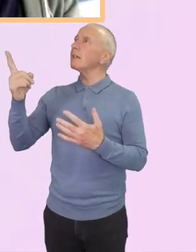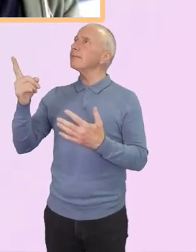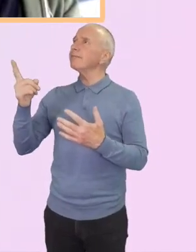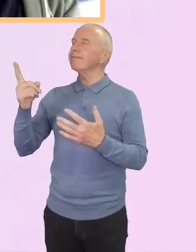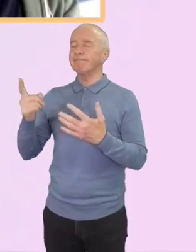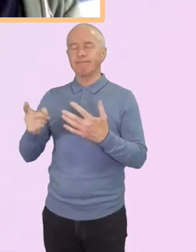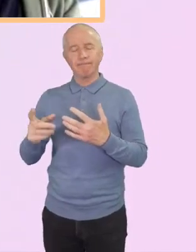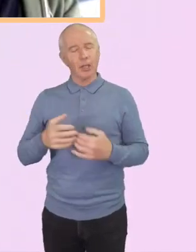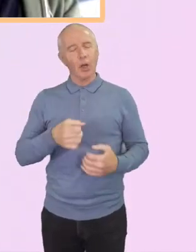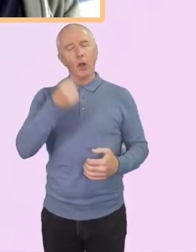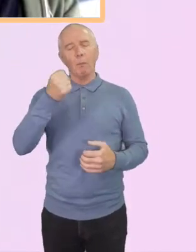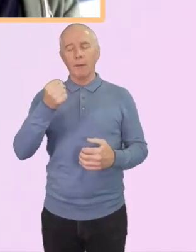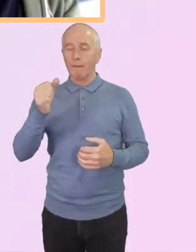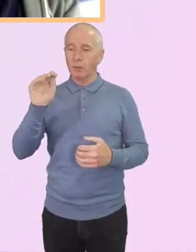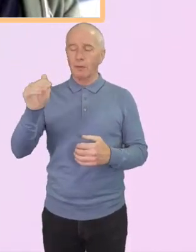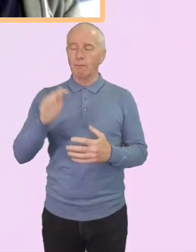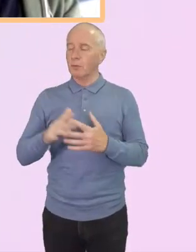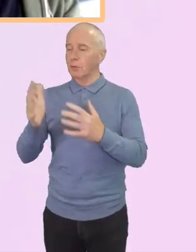Amen.